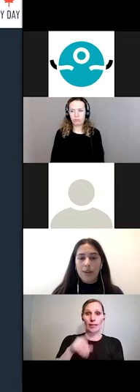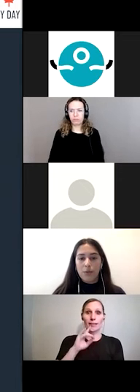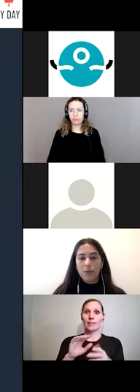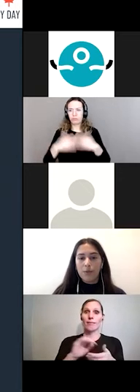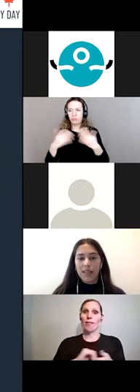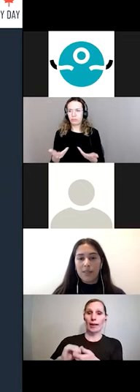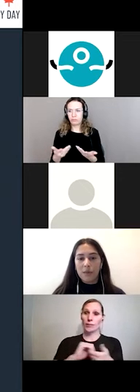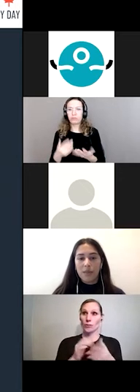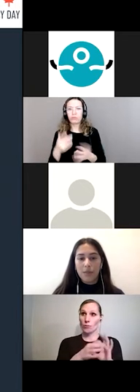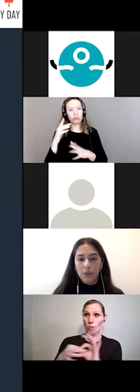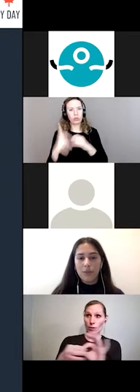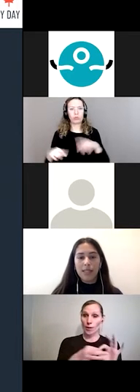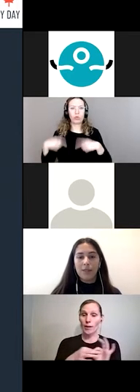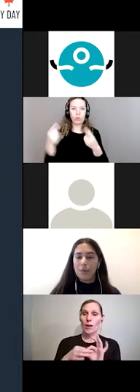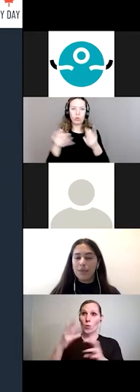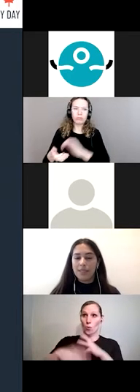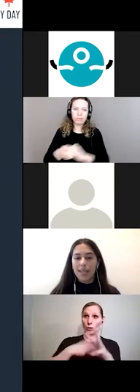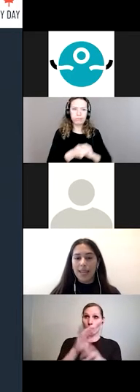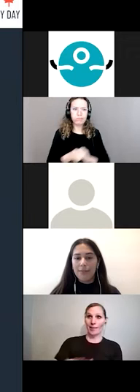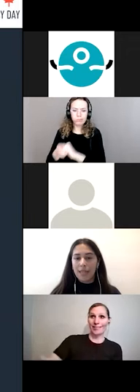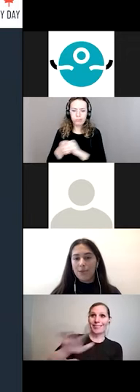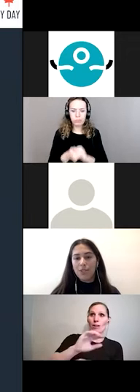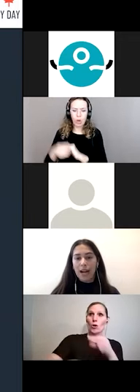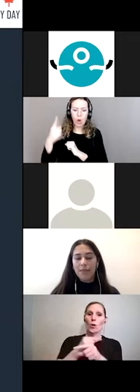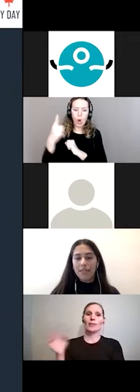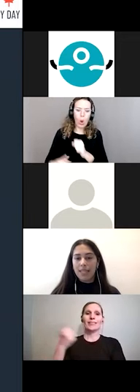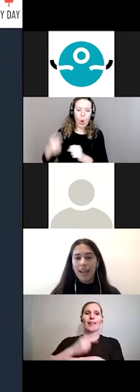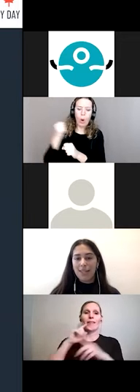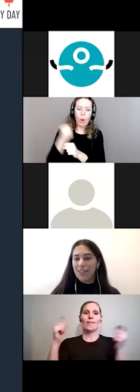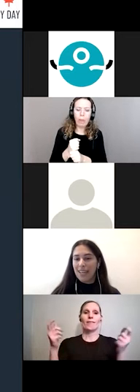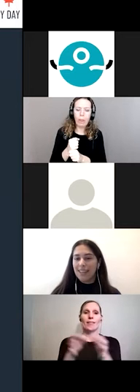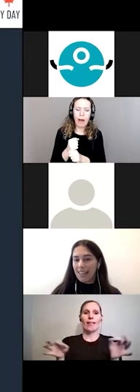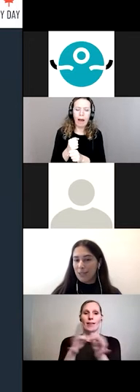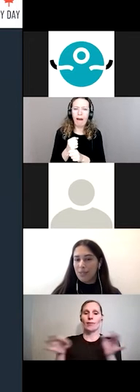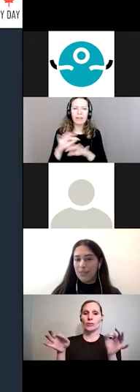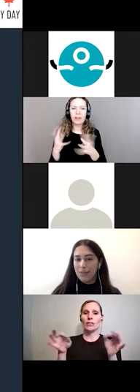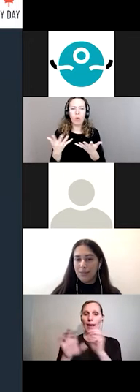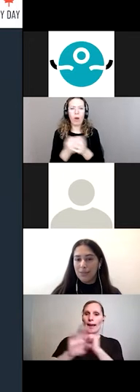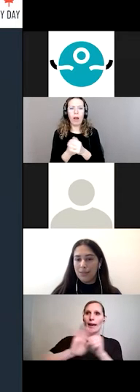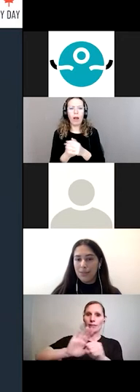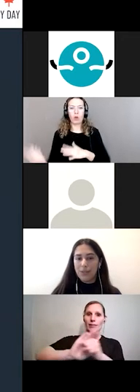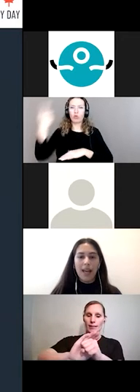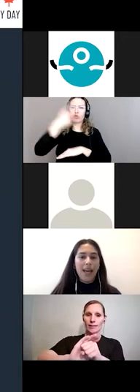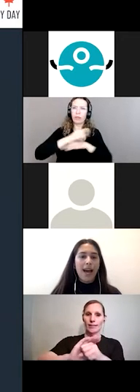coordinate a worldwide global day of language advocacy, hashtag GLAAD22,